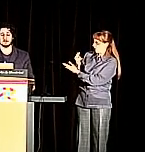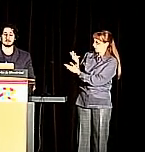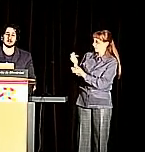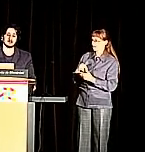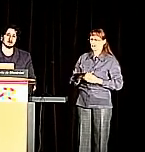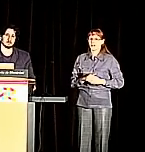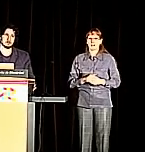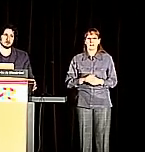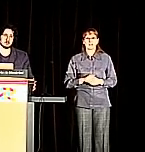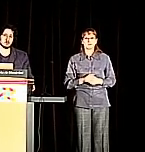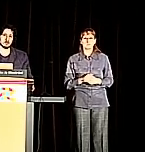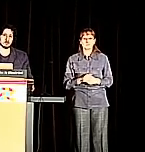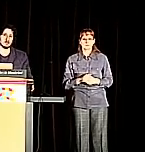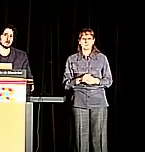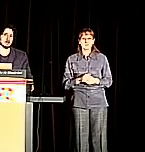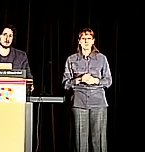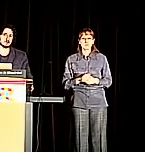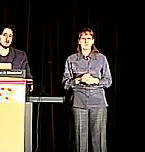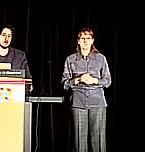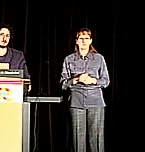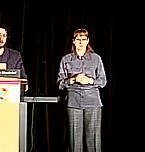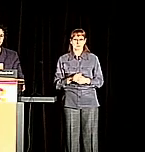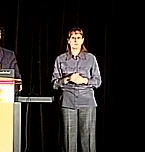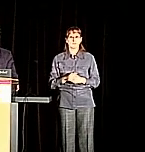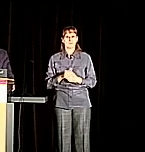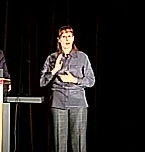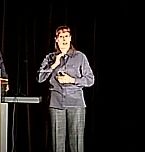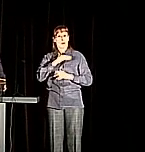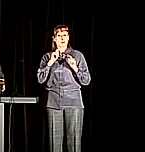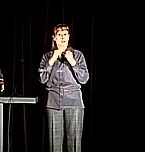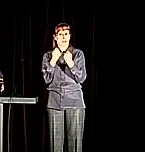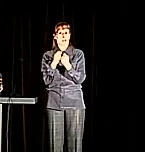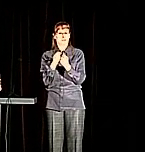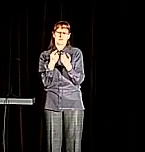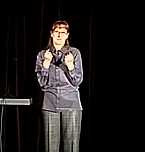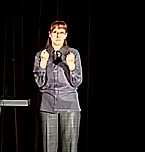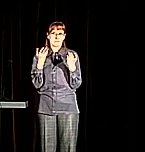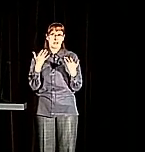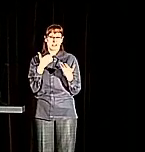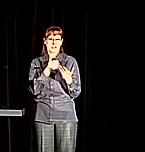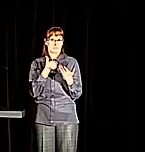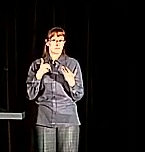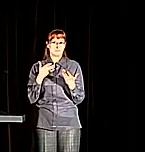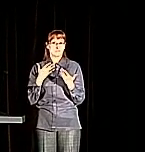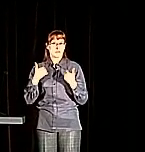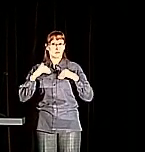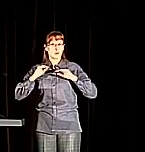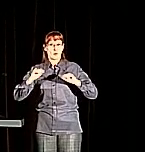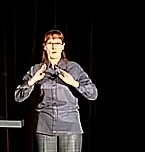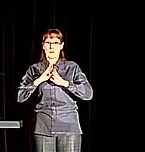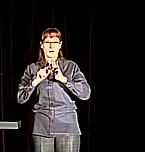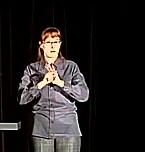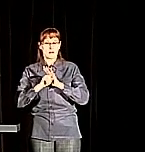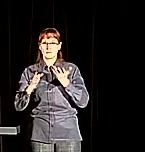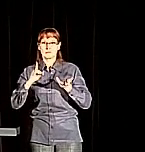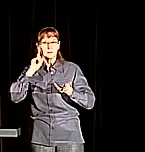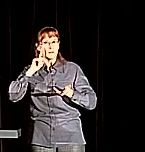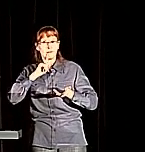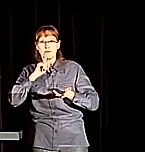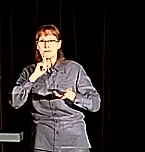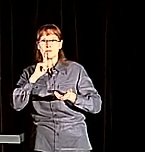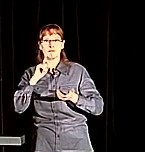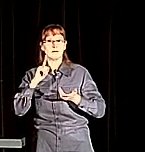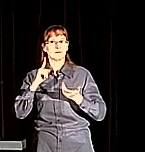We, many of the people that join our team, again, don't have a background in deaf or hard of hearing specific fields.